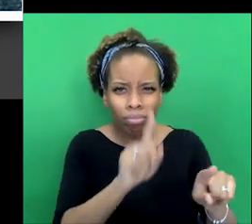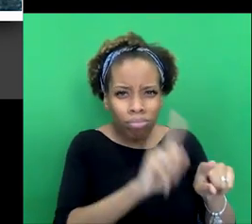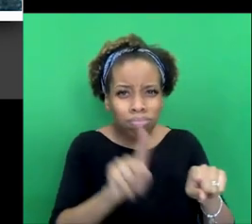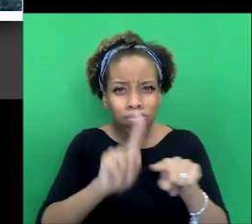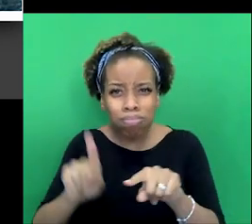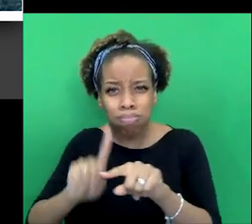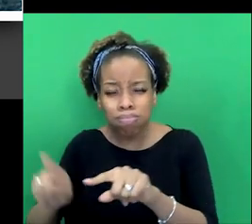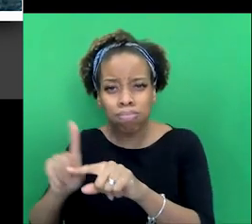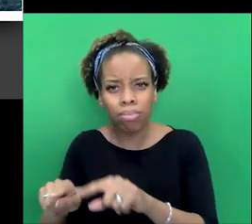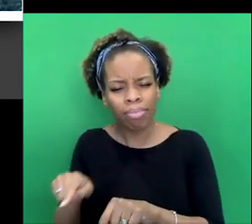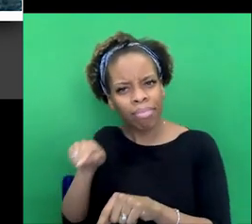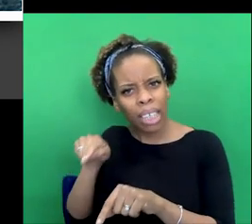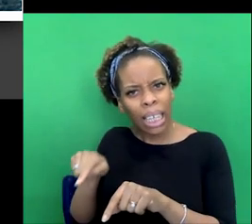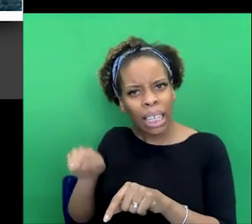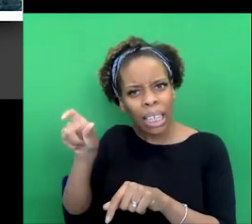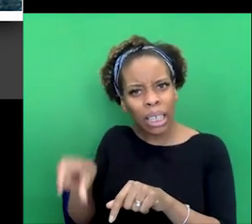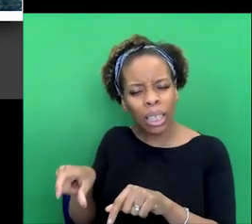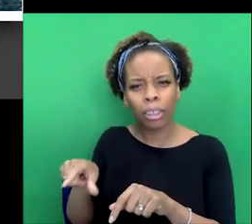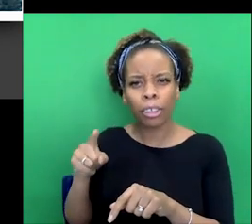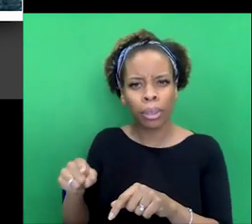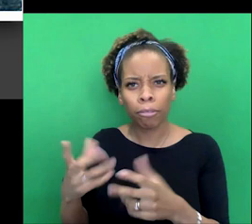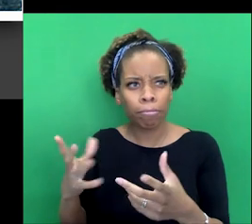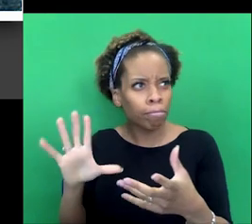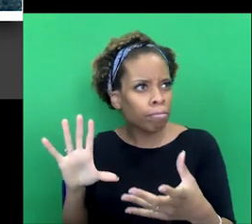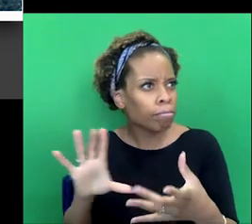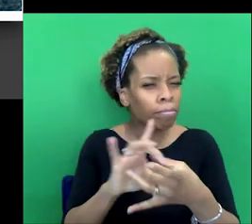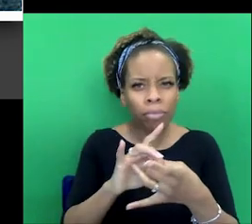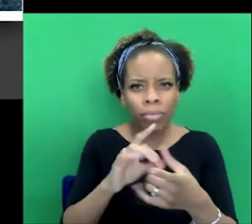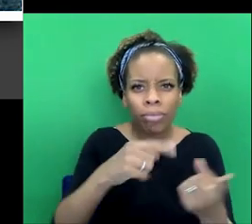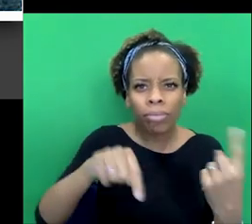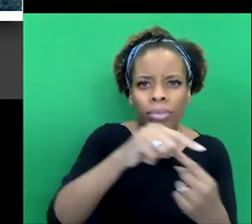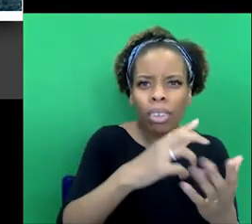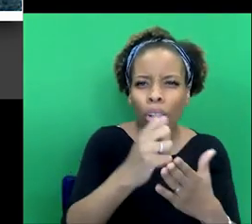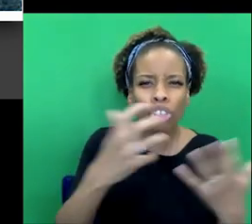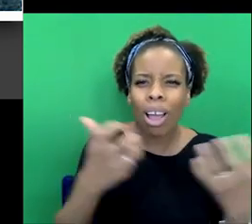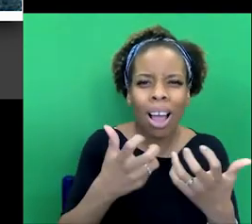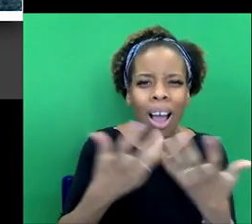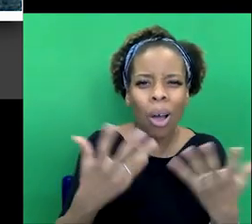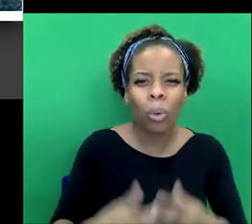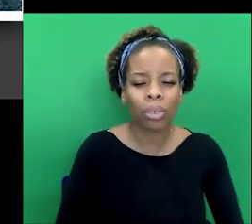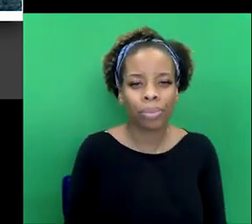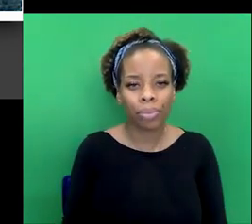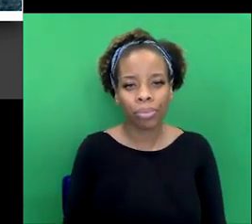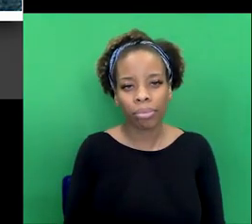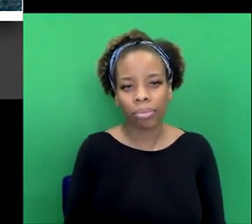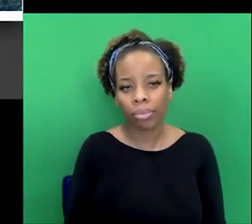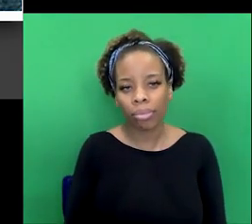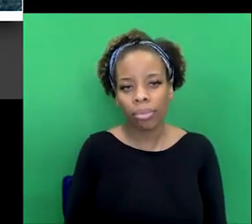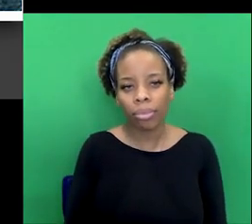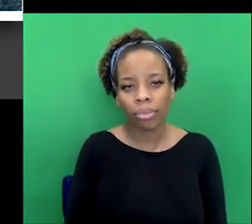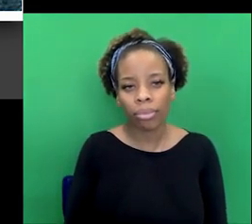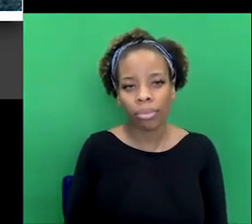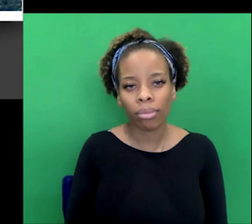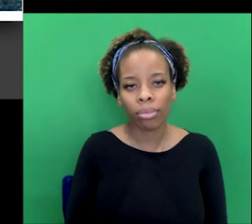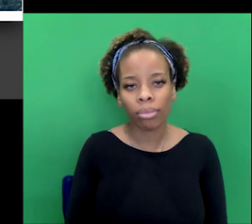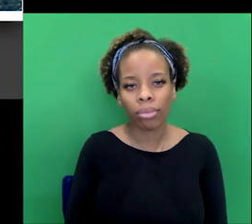uh, what his relationship is with the, with the rest of culture at that point? It's also interesting, you know, just to take up on this trail of,